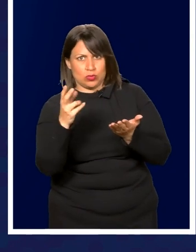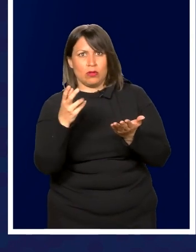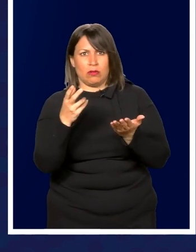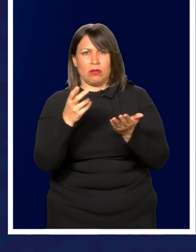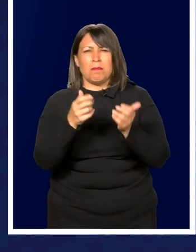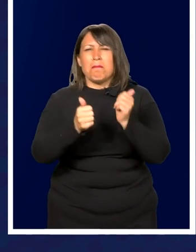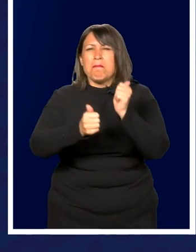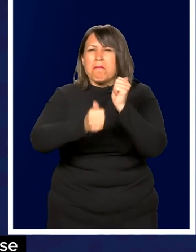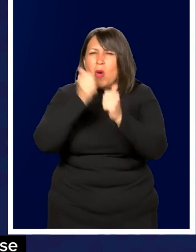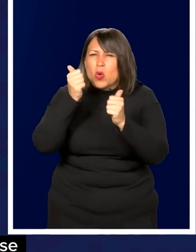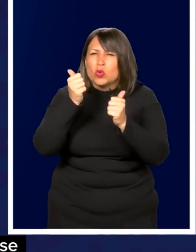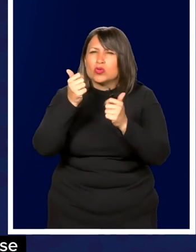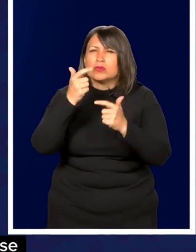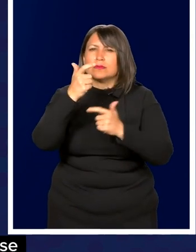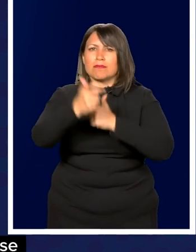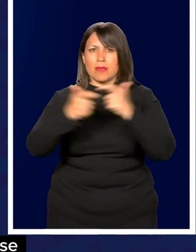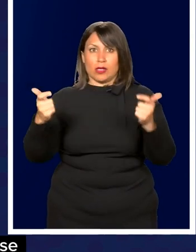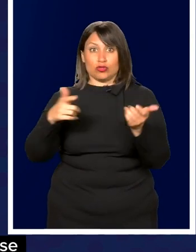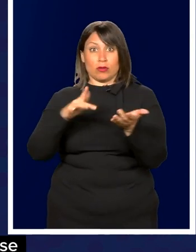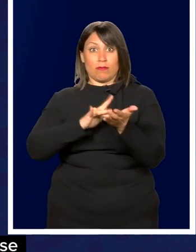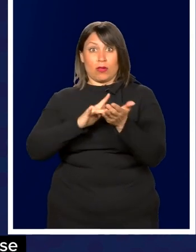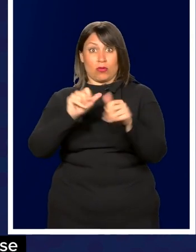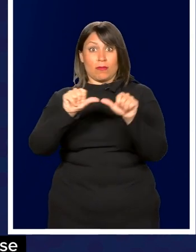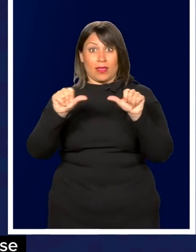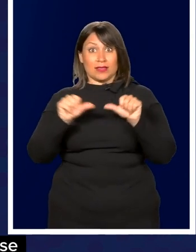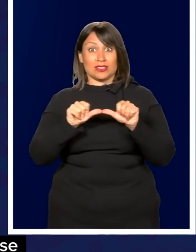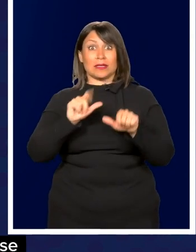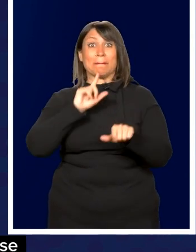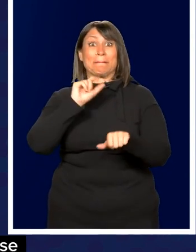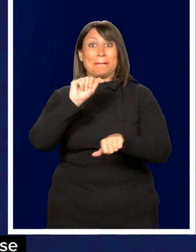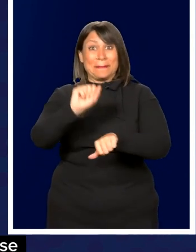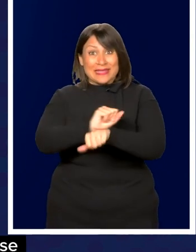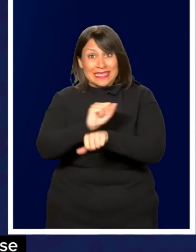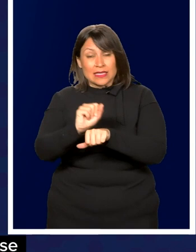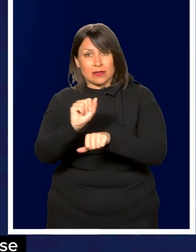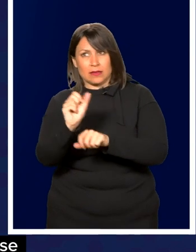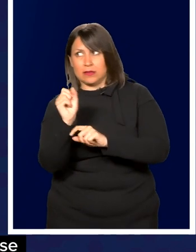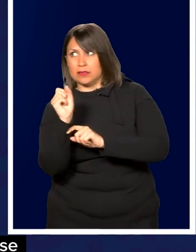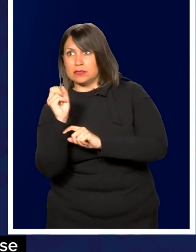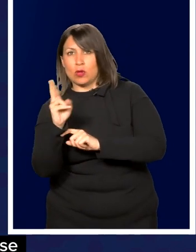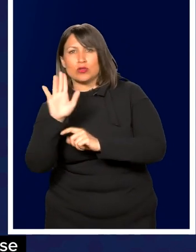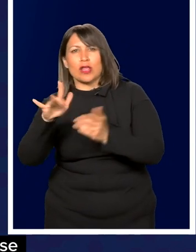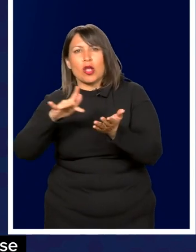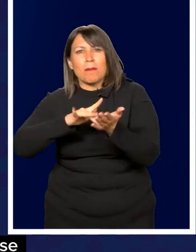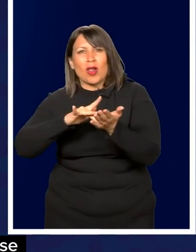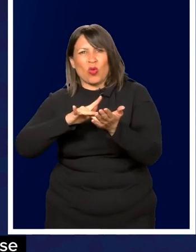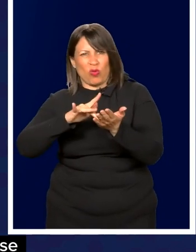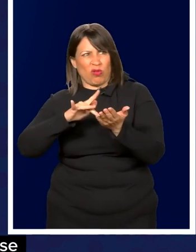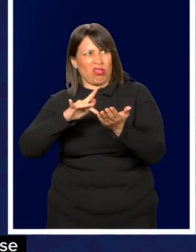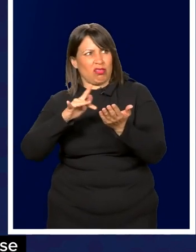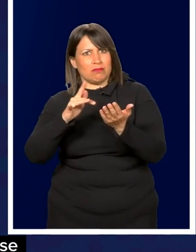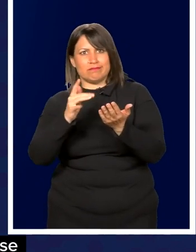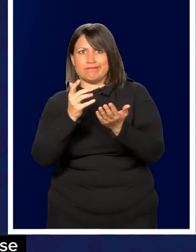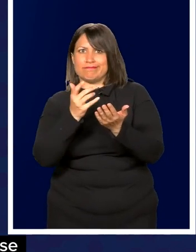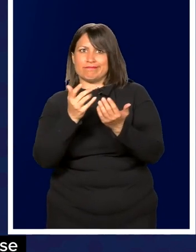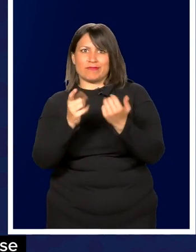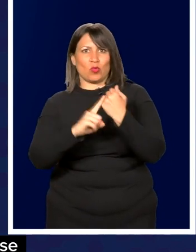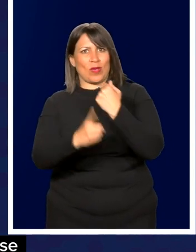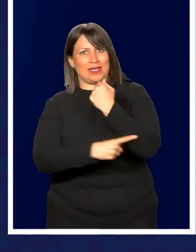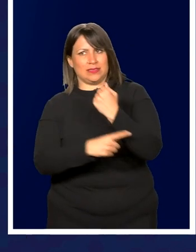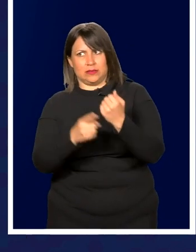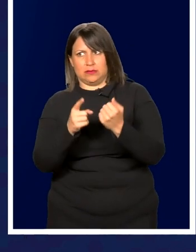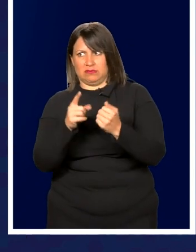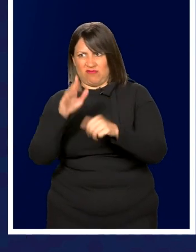most major medical places actually dispose of their medical waste on site.